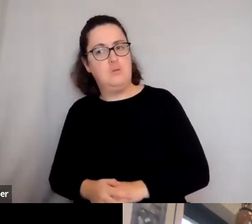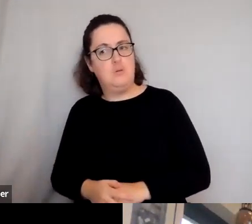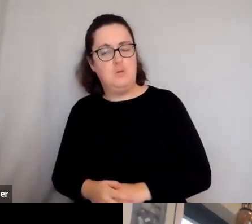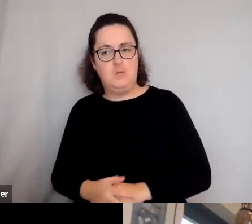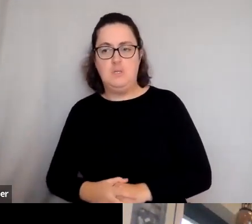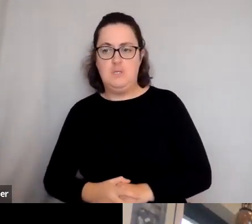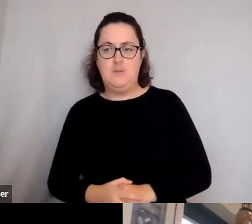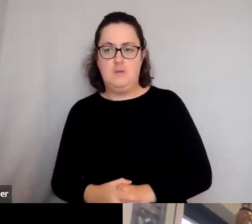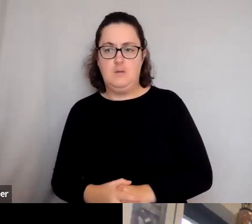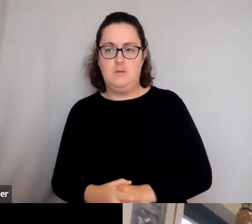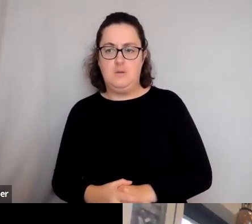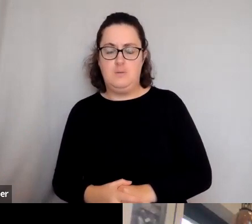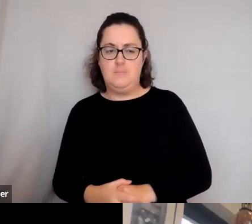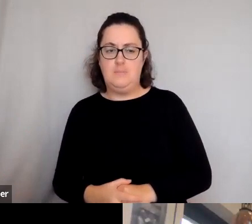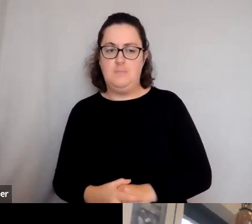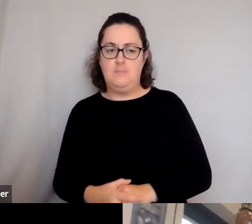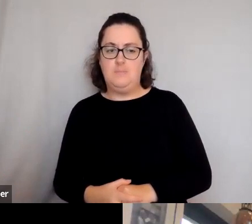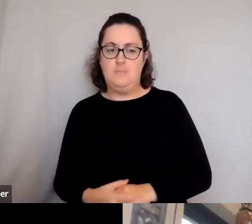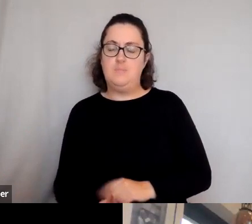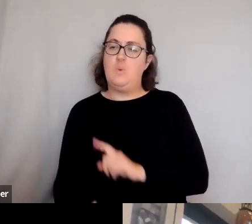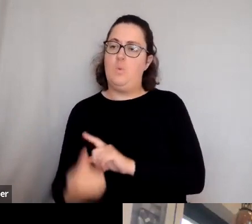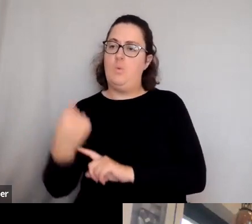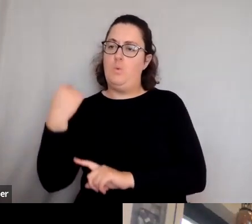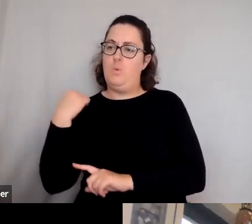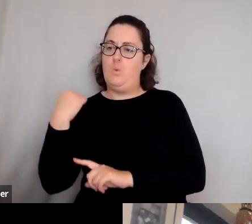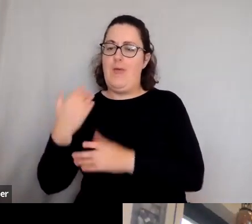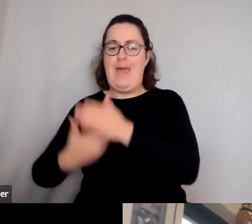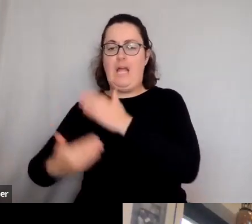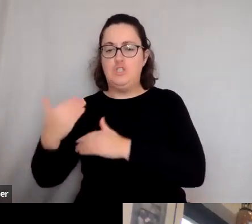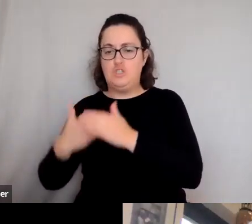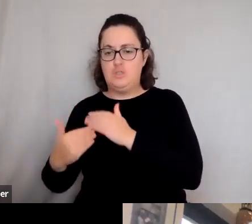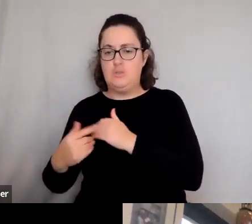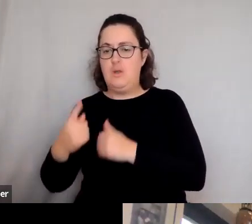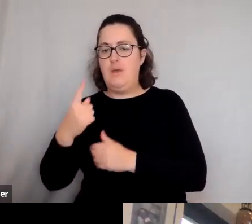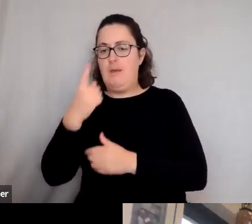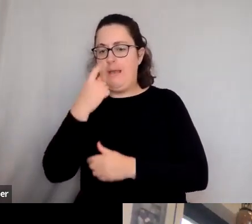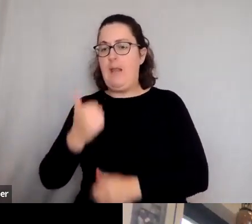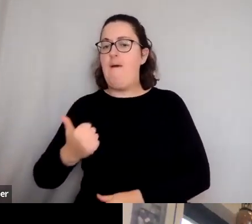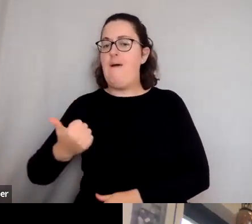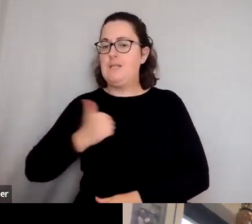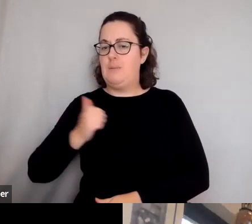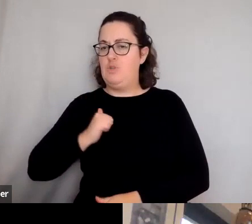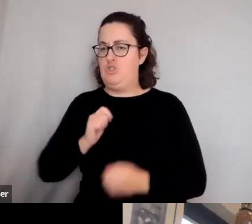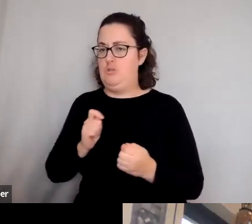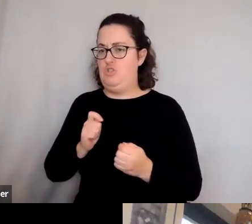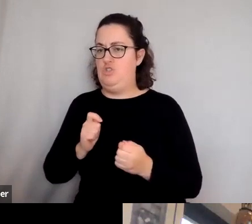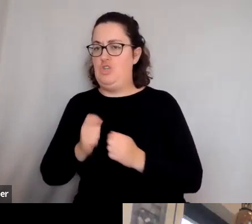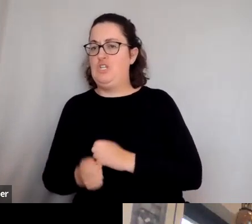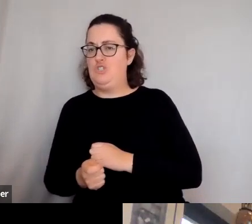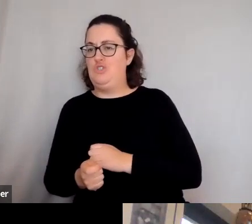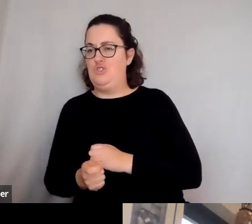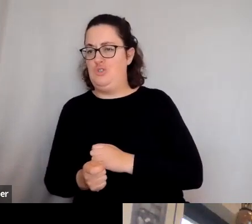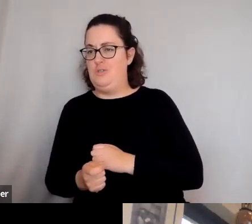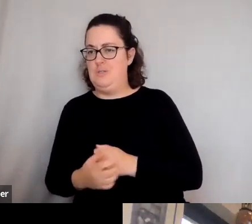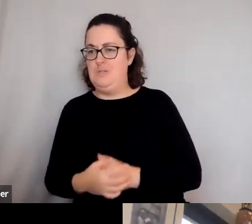quite good also at sort of unseating some of the assumptions that we have. And so some